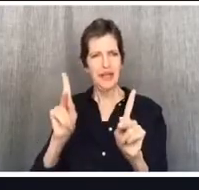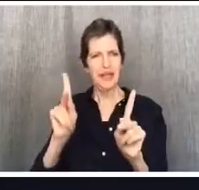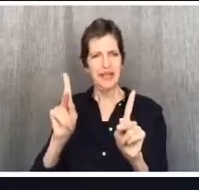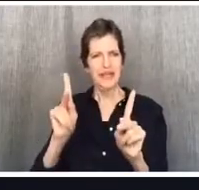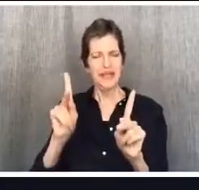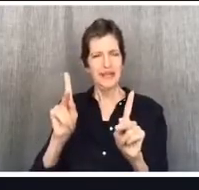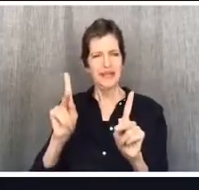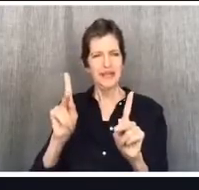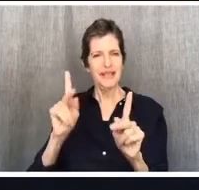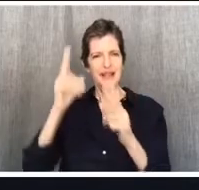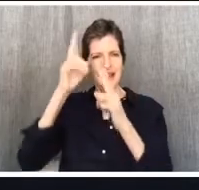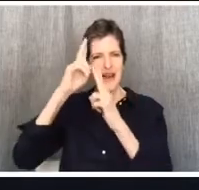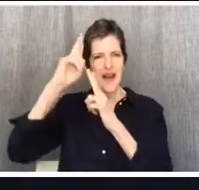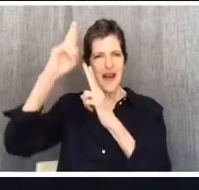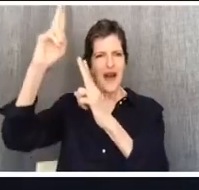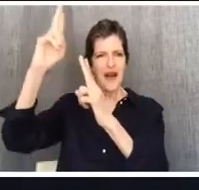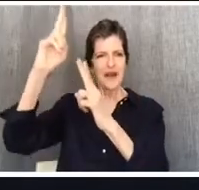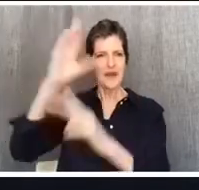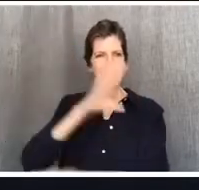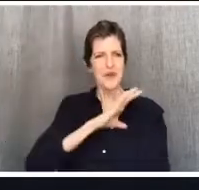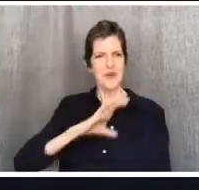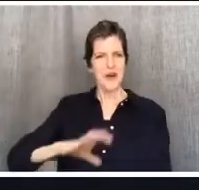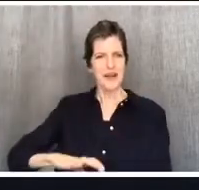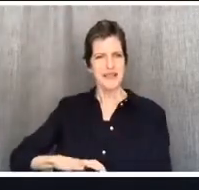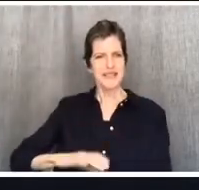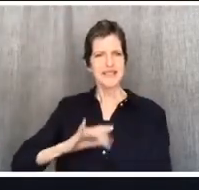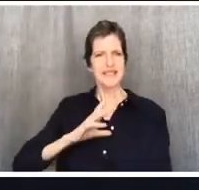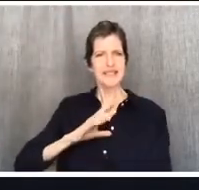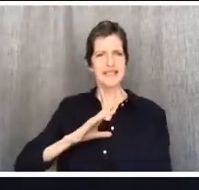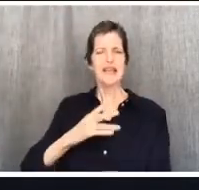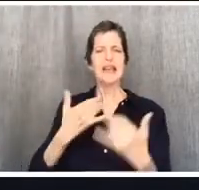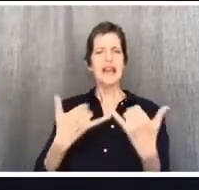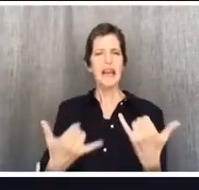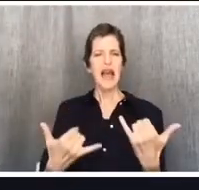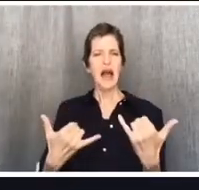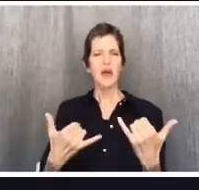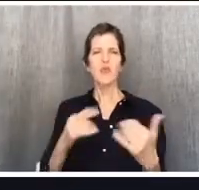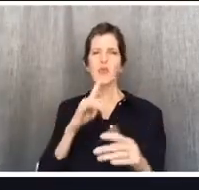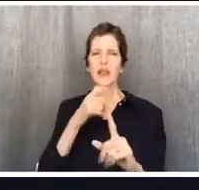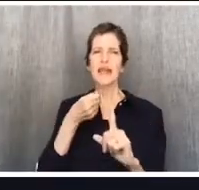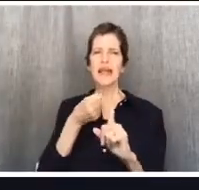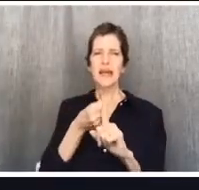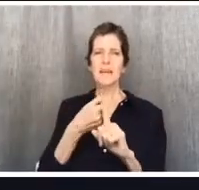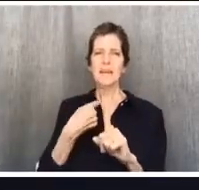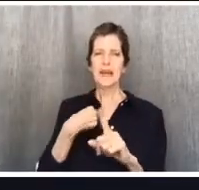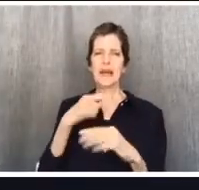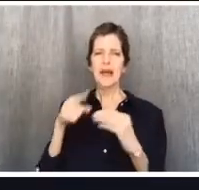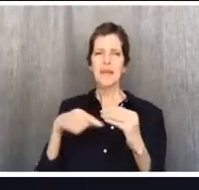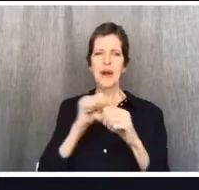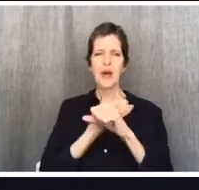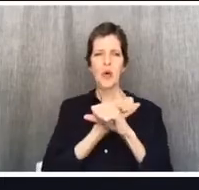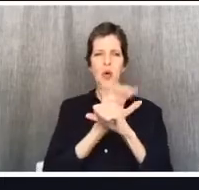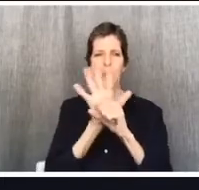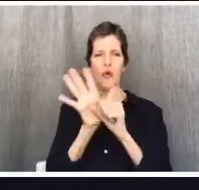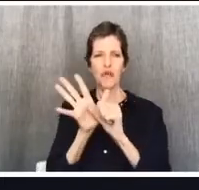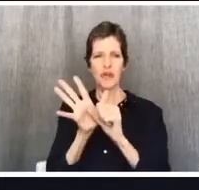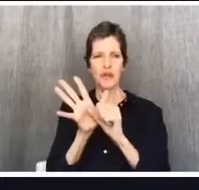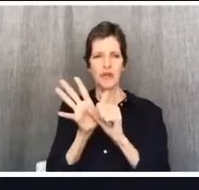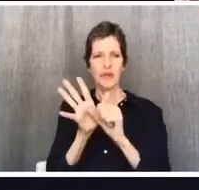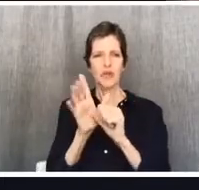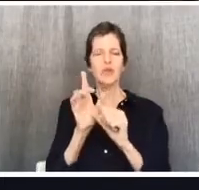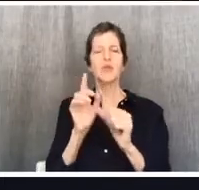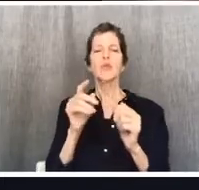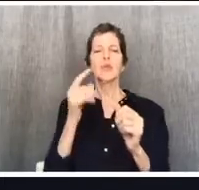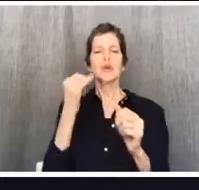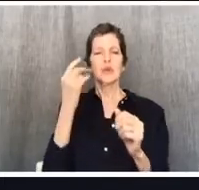where we have this global health pandemic, and the pressure's been rising, right? We've watched numbers go up. We've watched